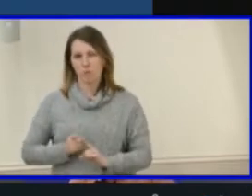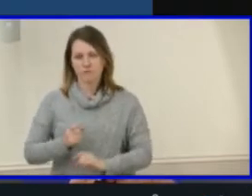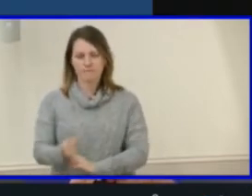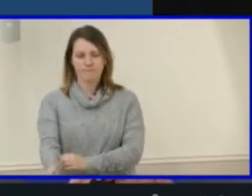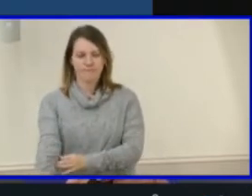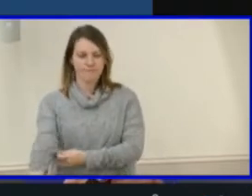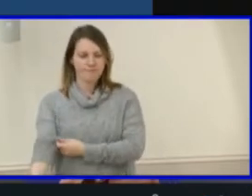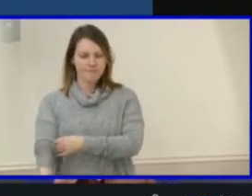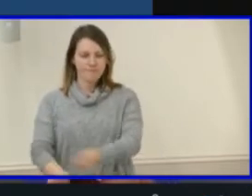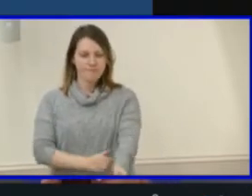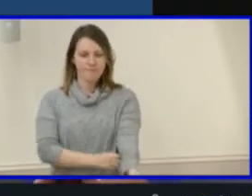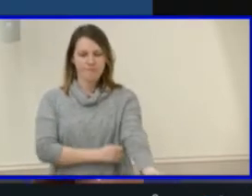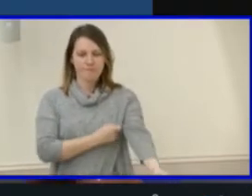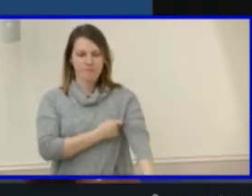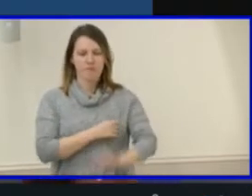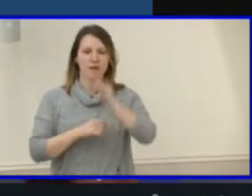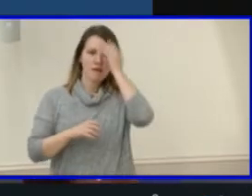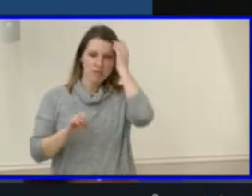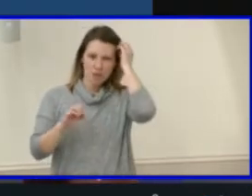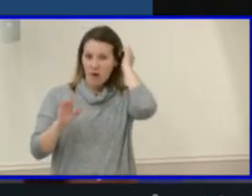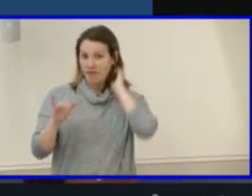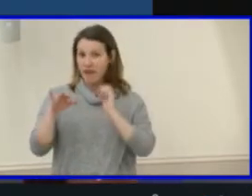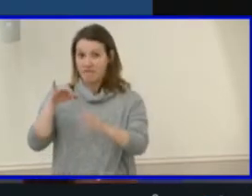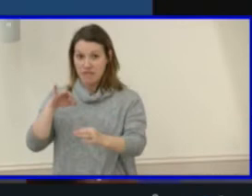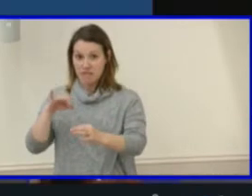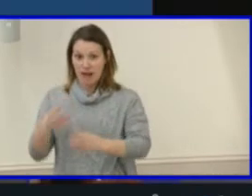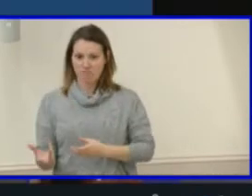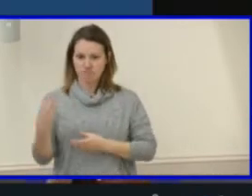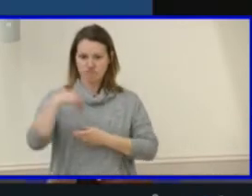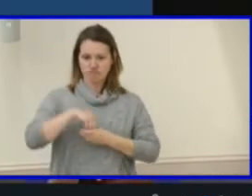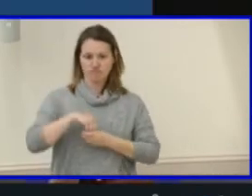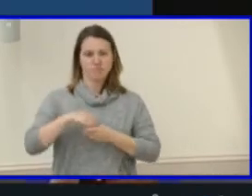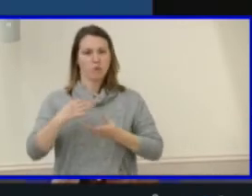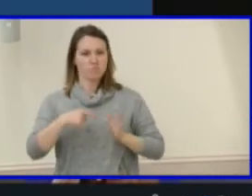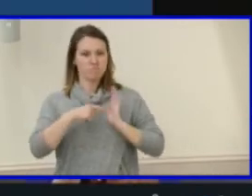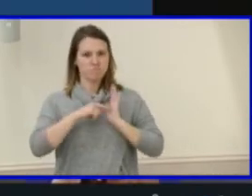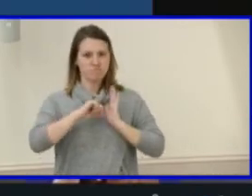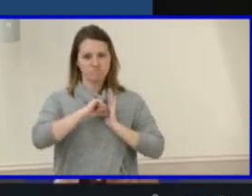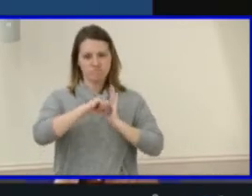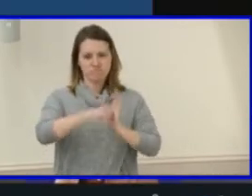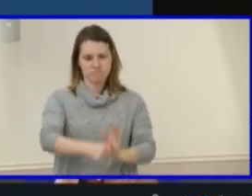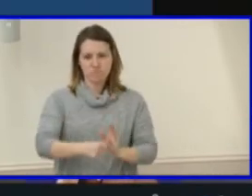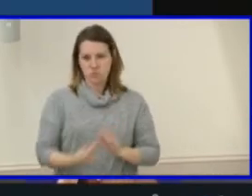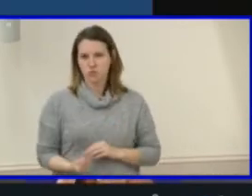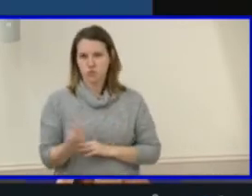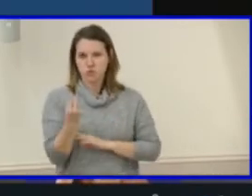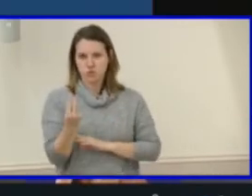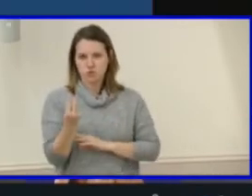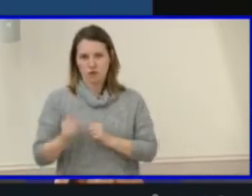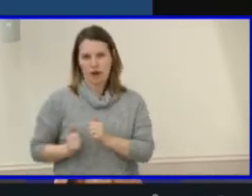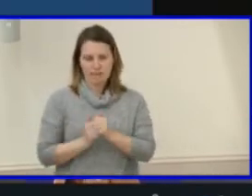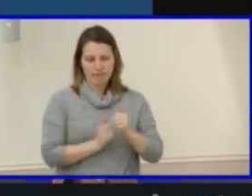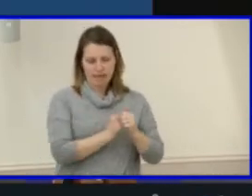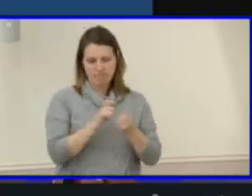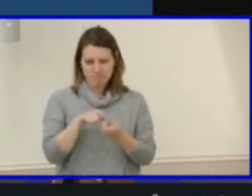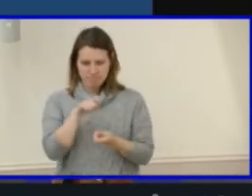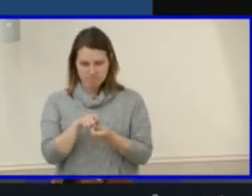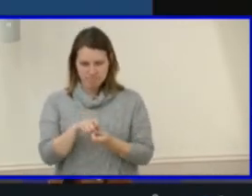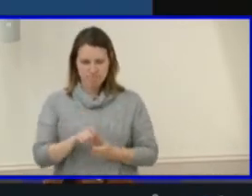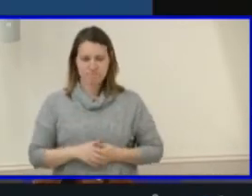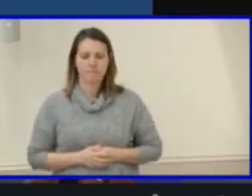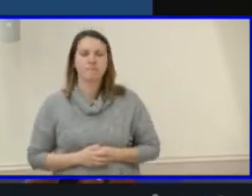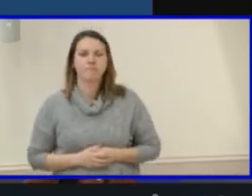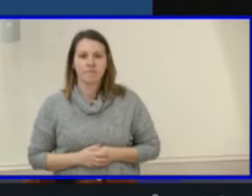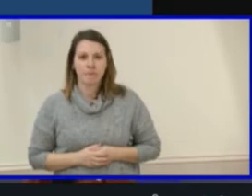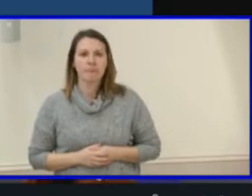Taking this feedback, I'd like to highlight a few of the proposed updates more specifically. In order to streamline our work